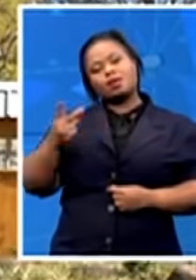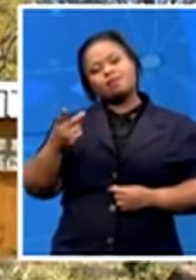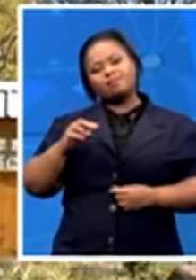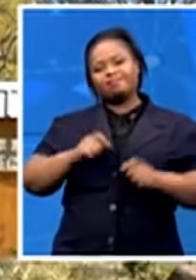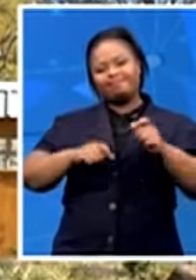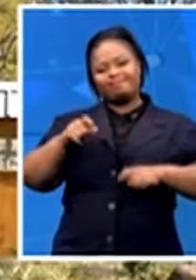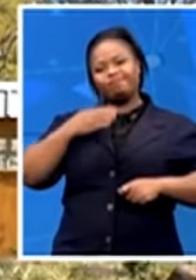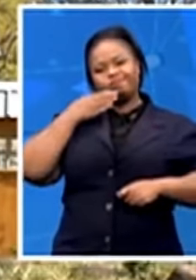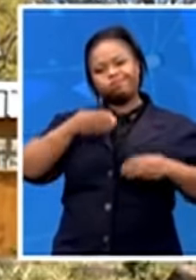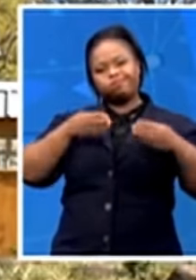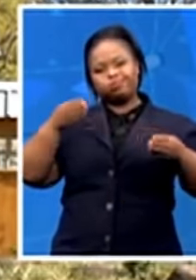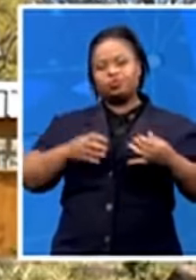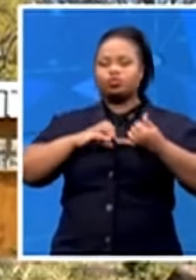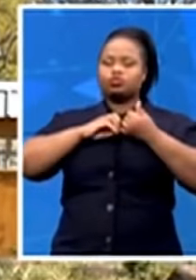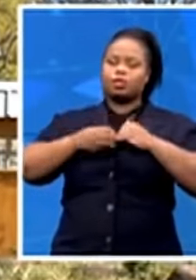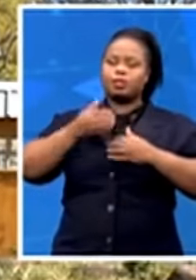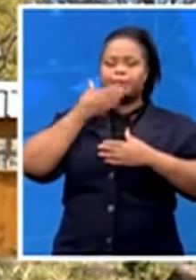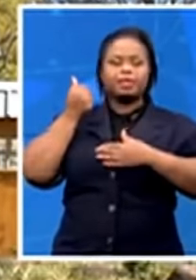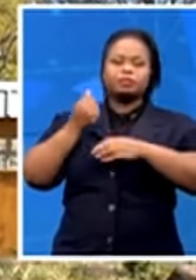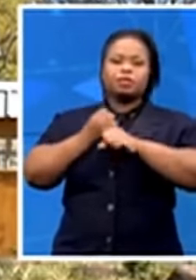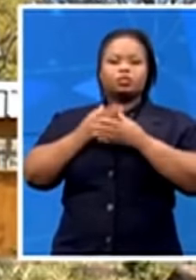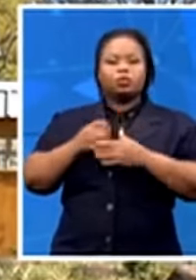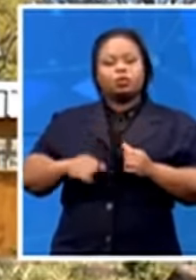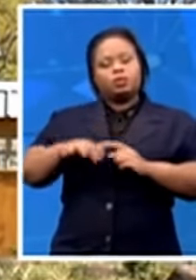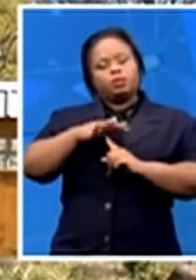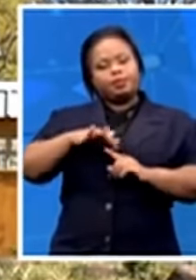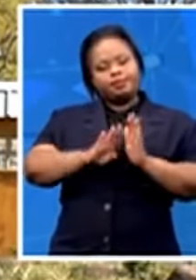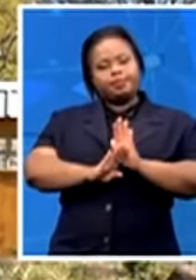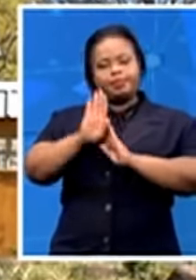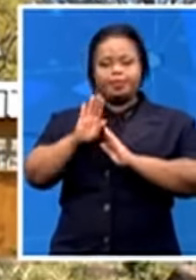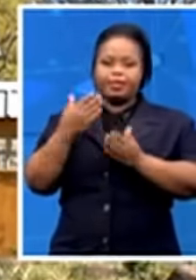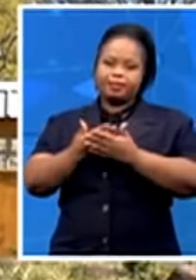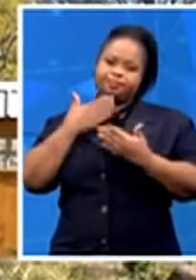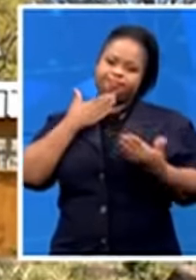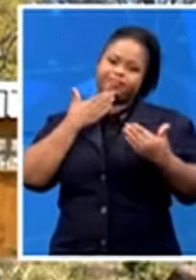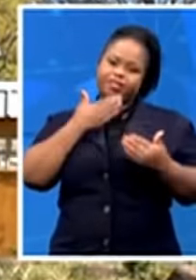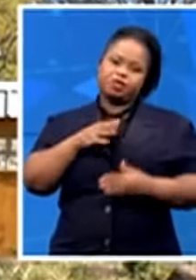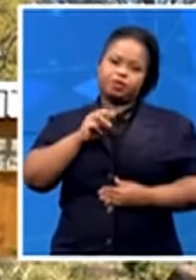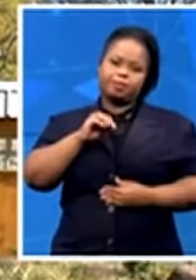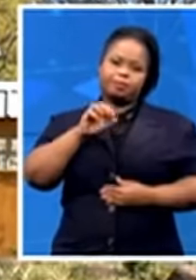get us to that better place where we need to be. And we thank you very much indeed, Marki Kettler, for bringing us this story. Marki Kettler McClabele, life.